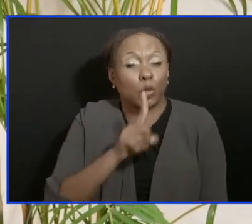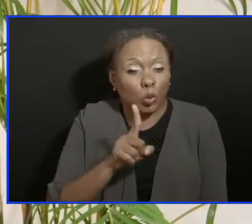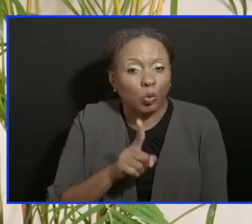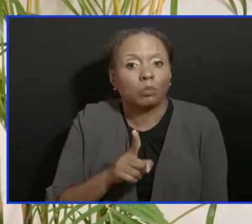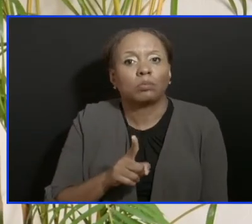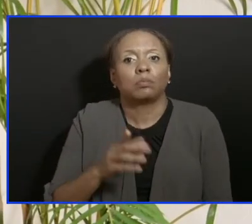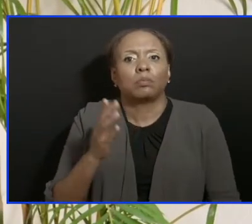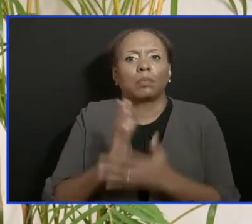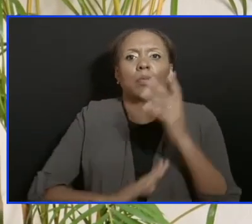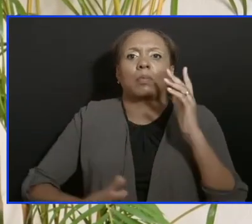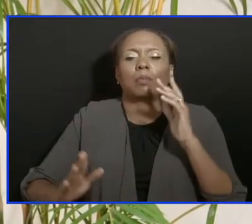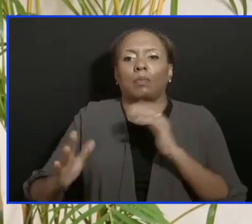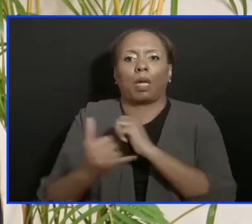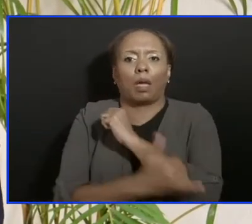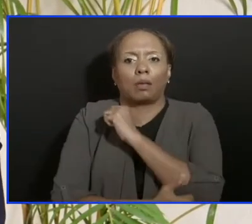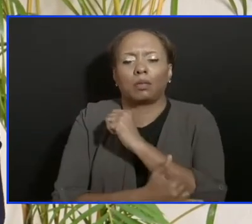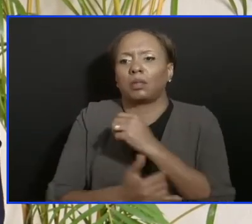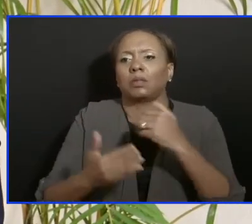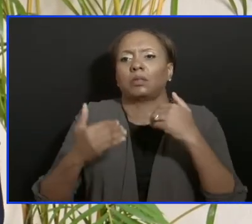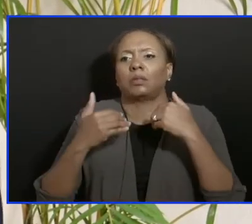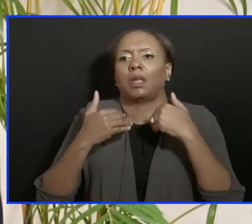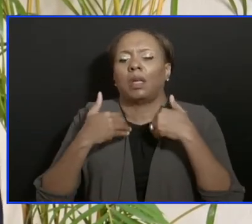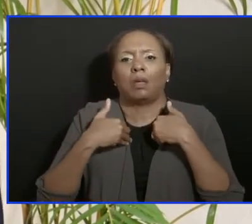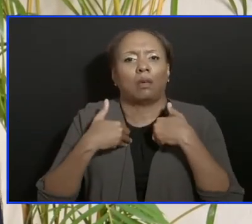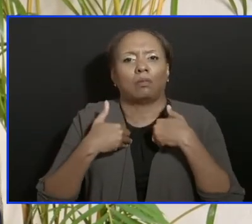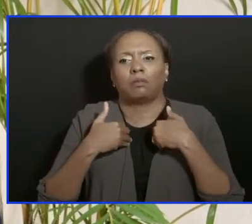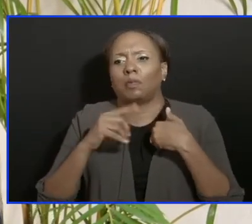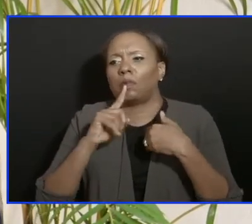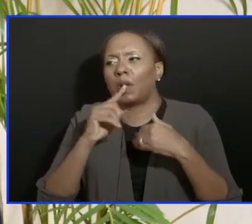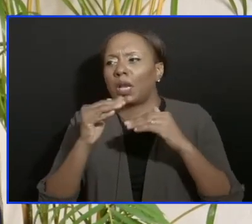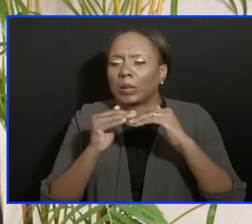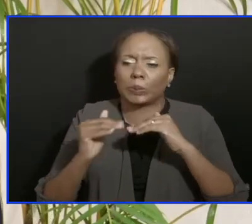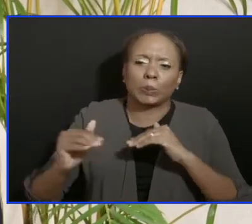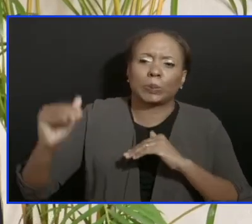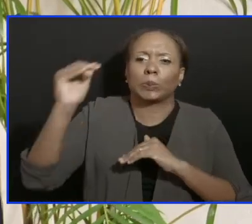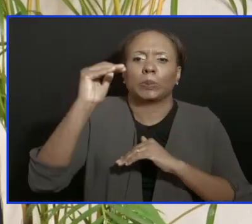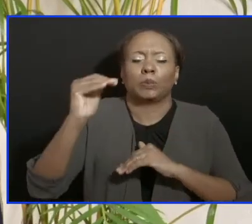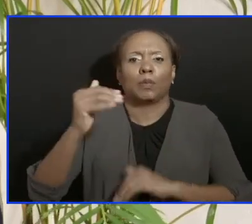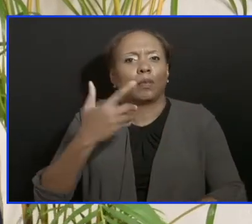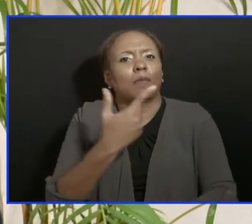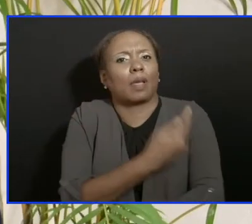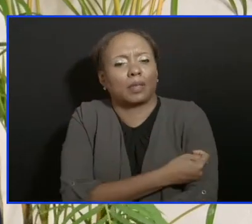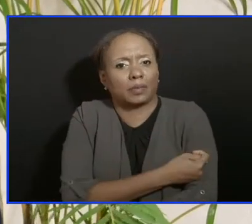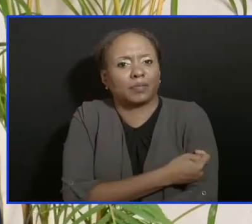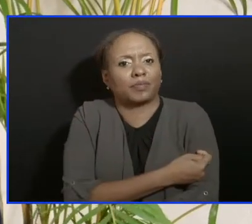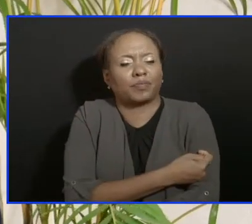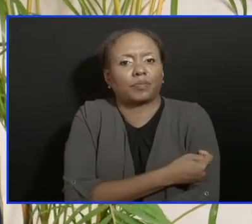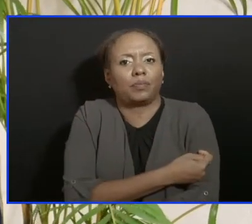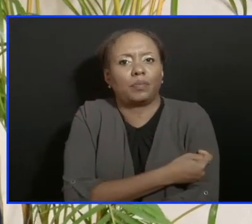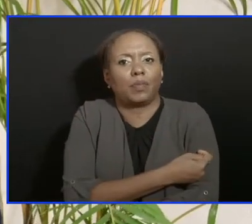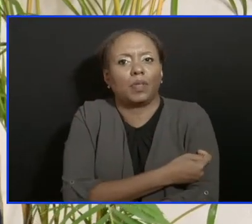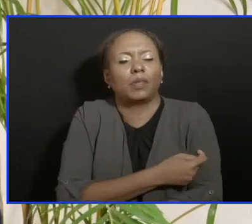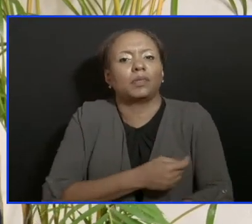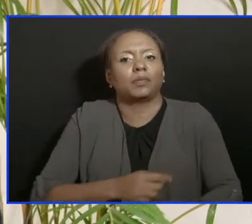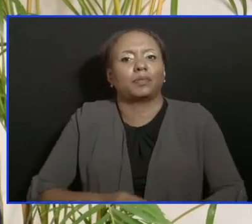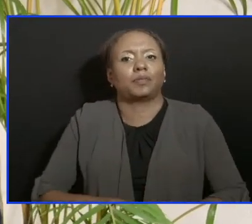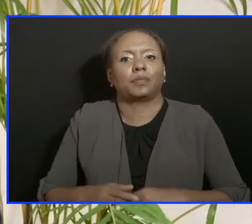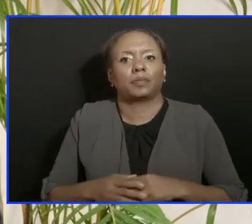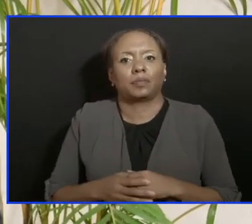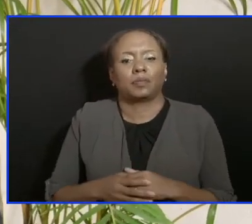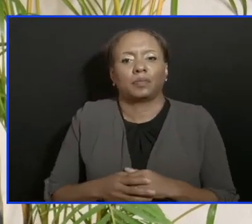even with high rates of vaccination that have stopped doing the